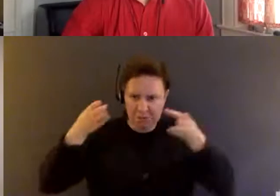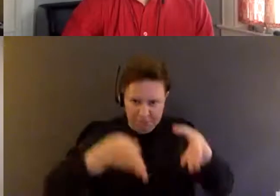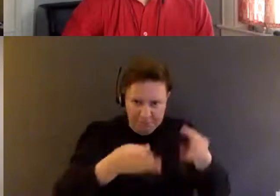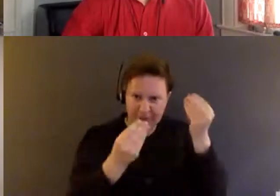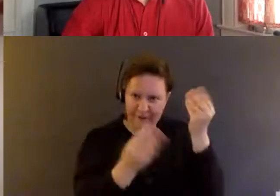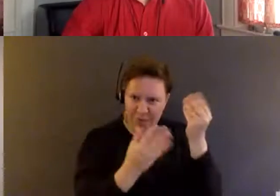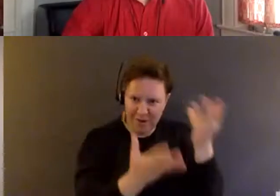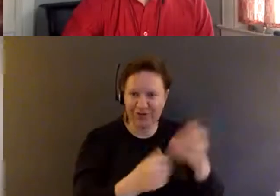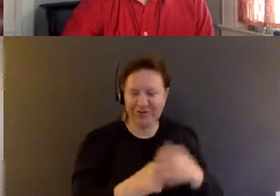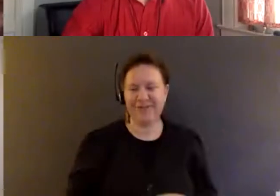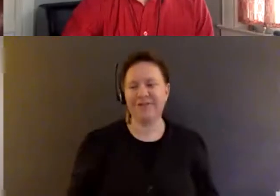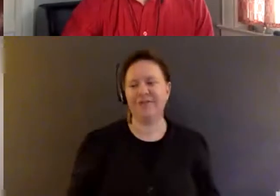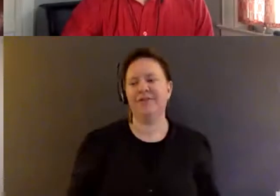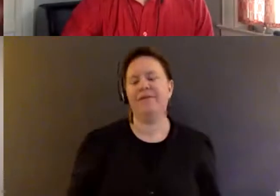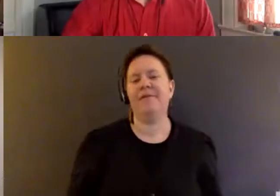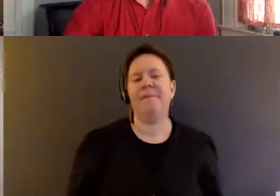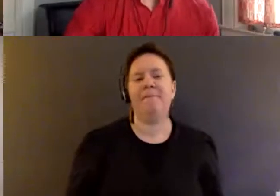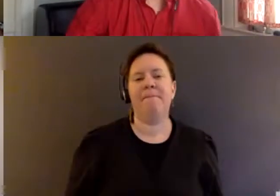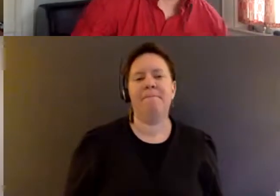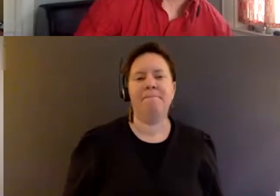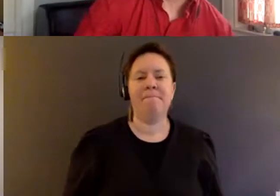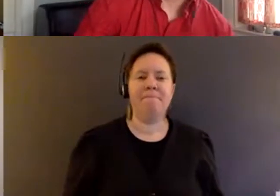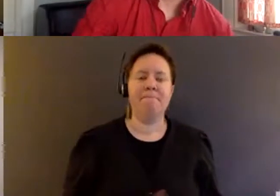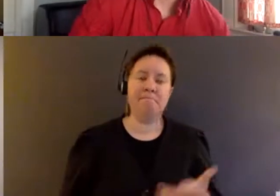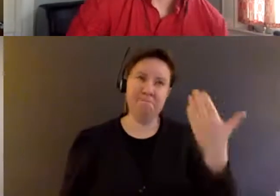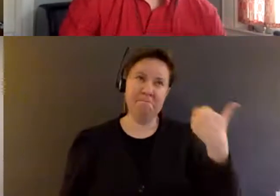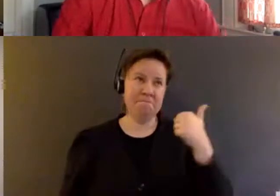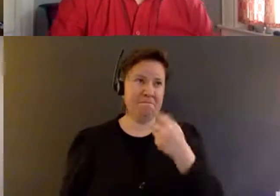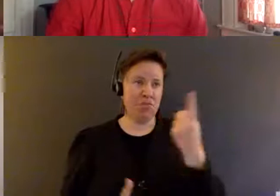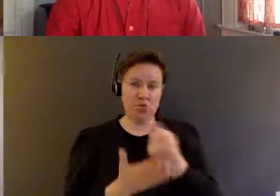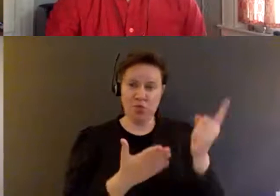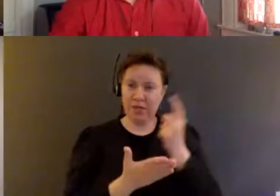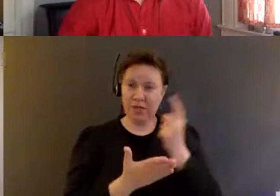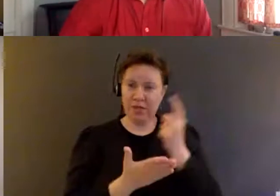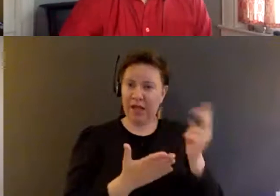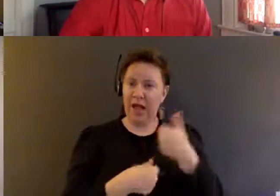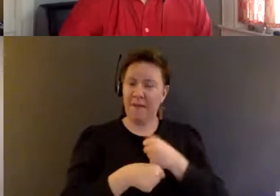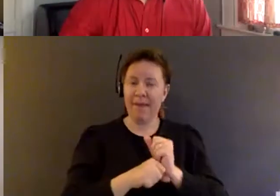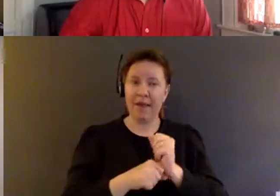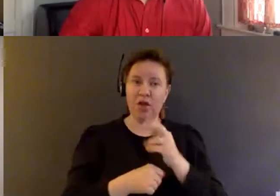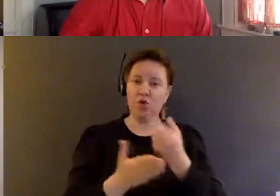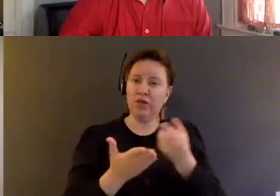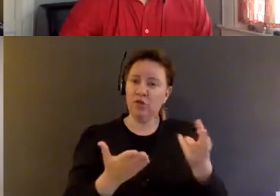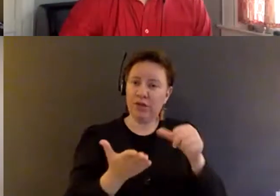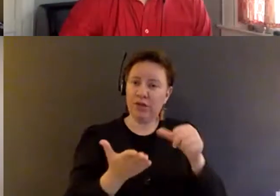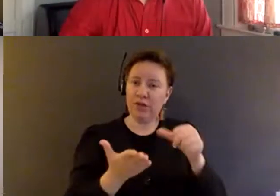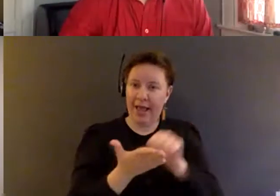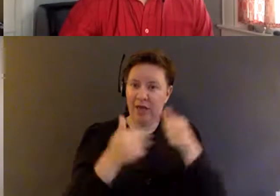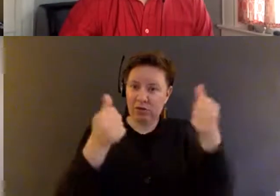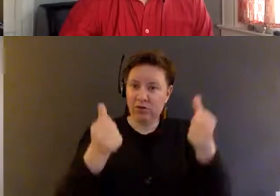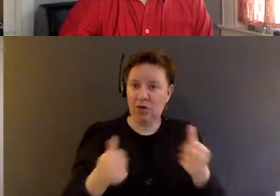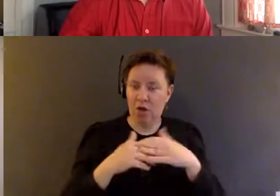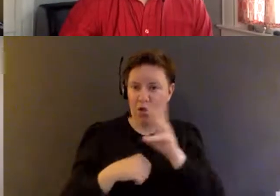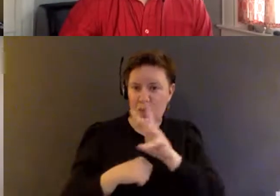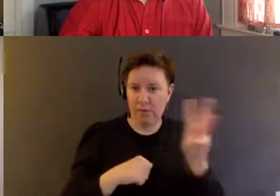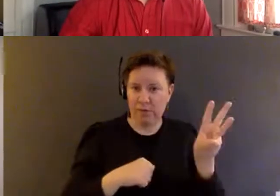look at me, but, um, in the past few weeks, I created a resource page, uh, on the website, uh, and it's